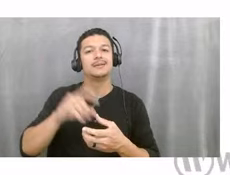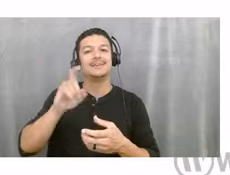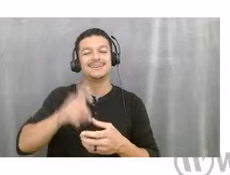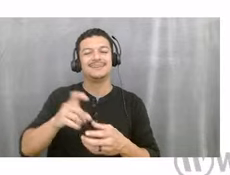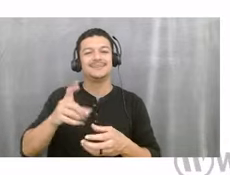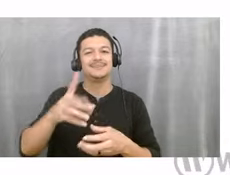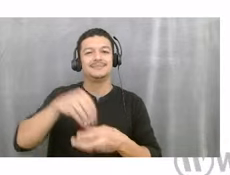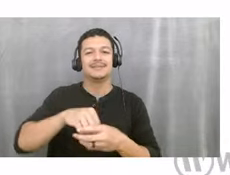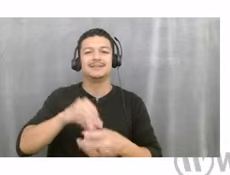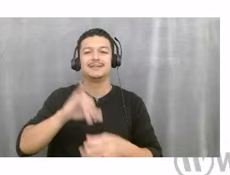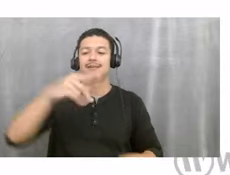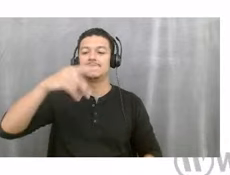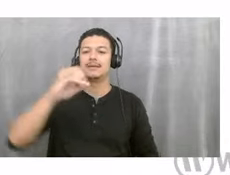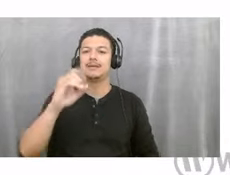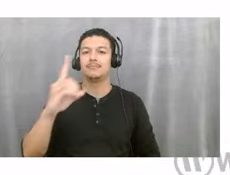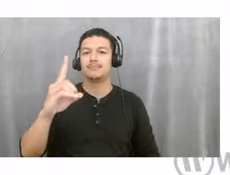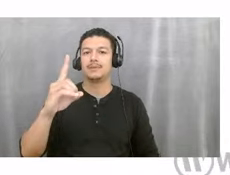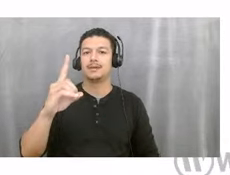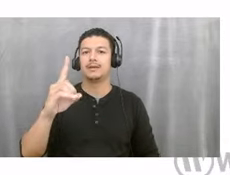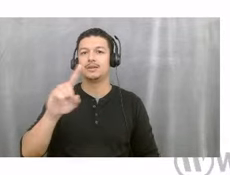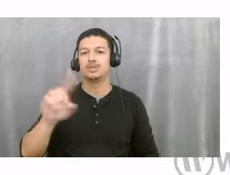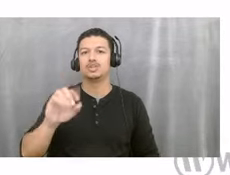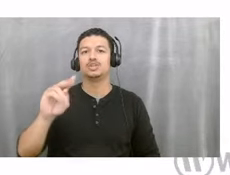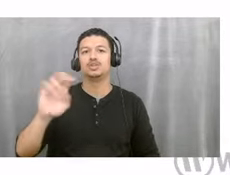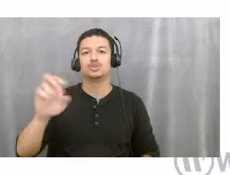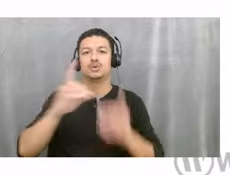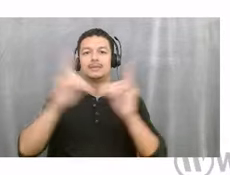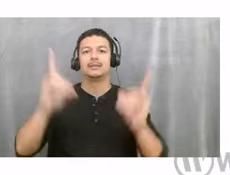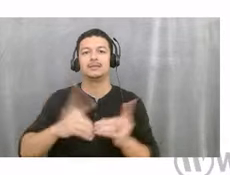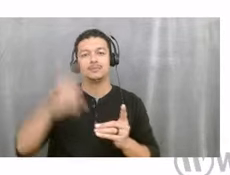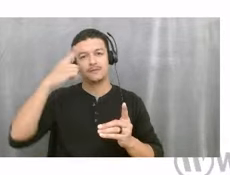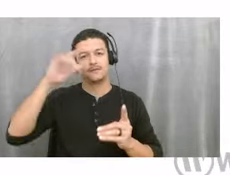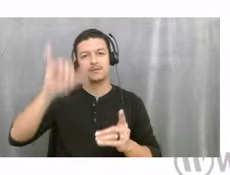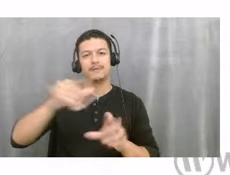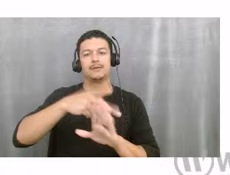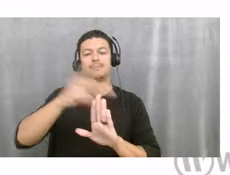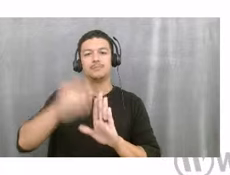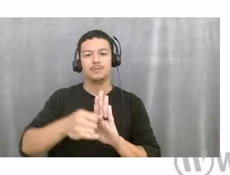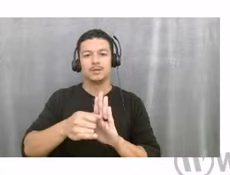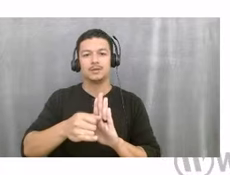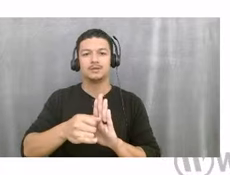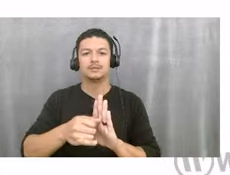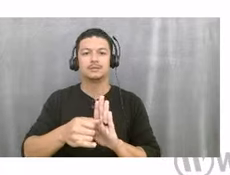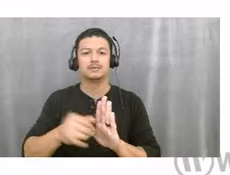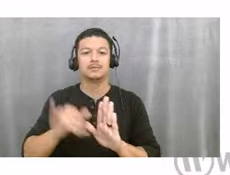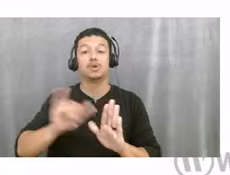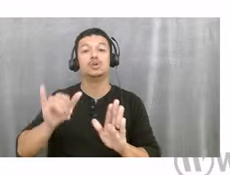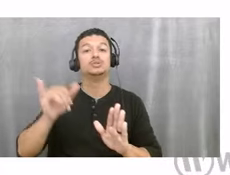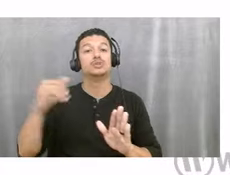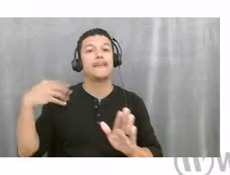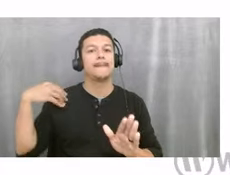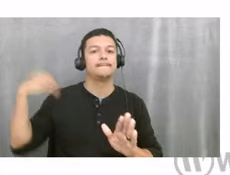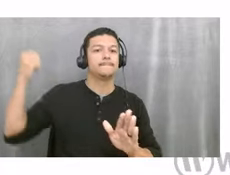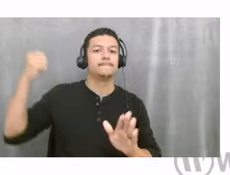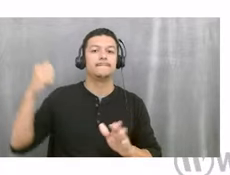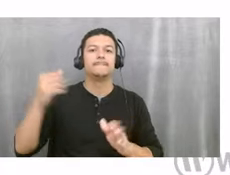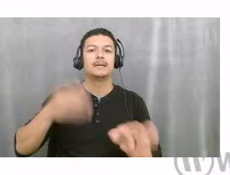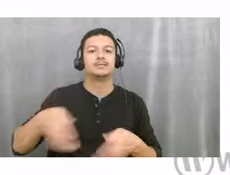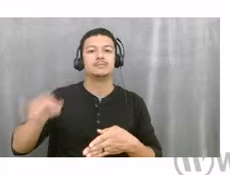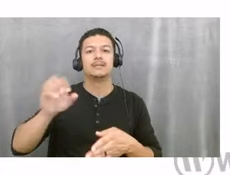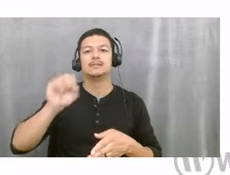zoning district. That's the appropriate zoning district to do for this kind of a project. We're also doing the master plan and the site plan. It's 41